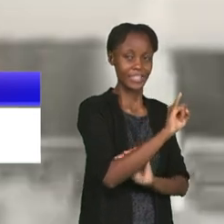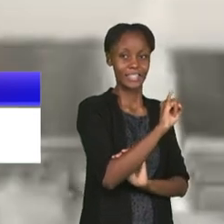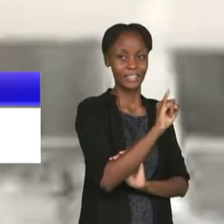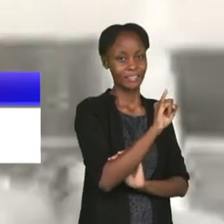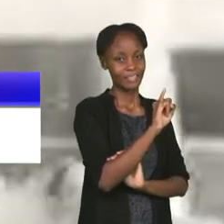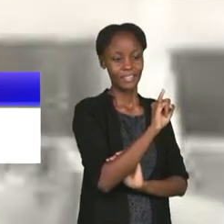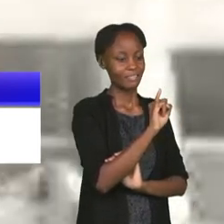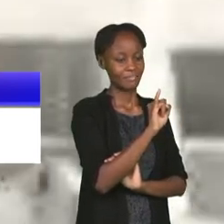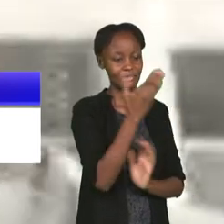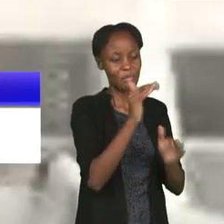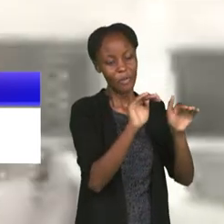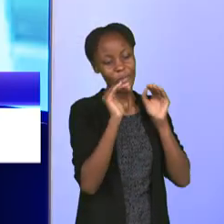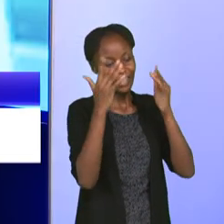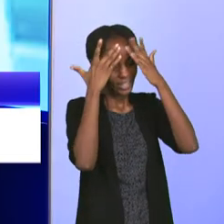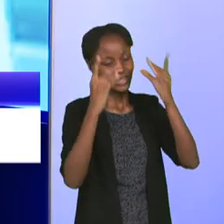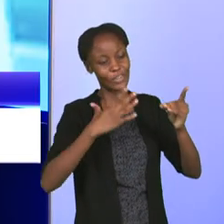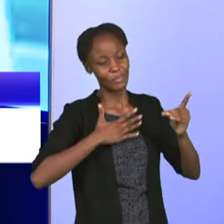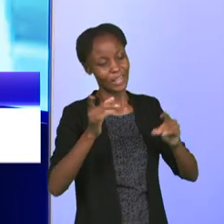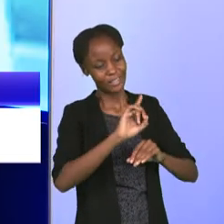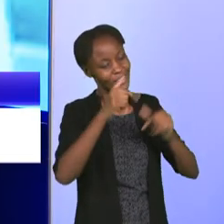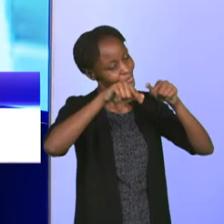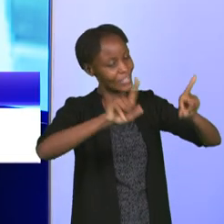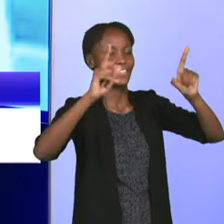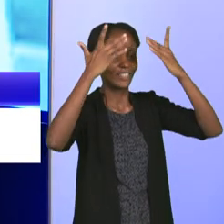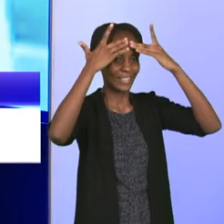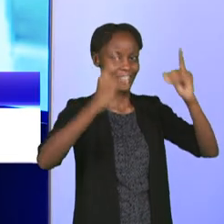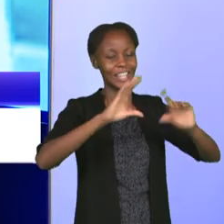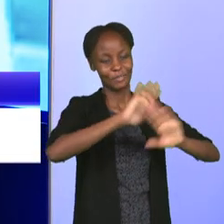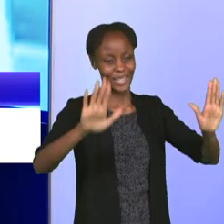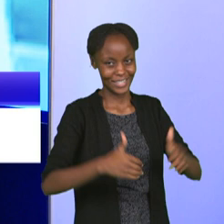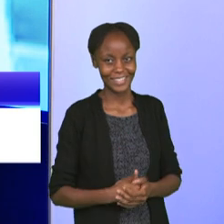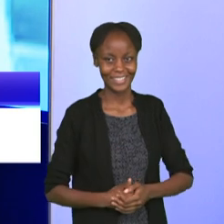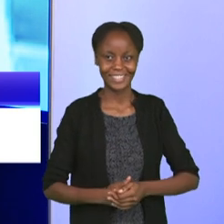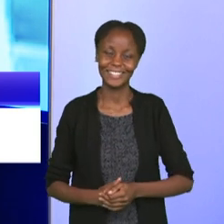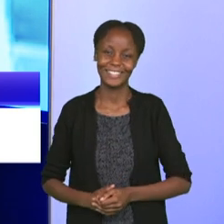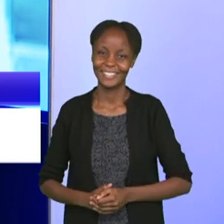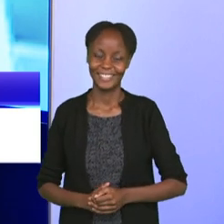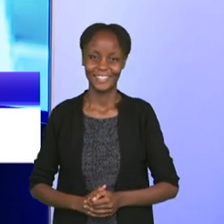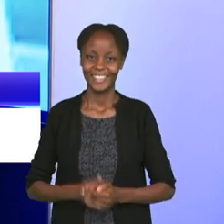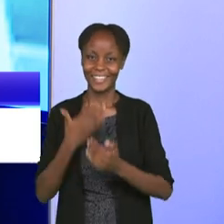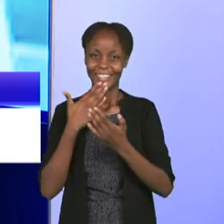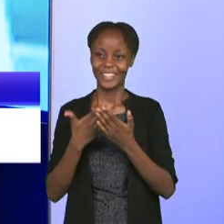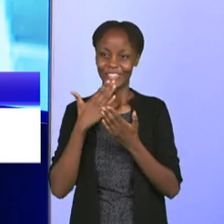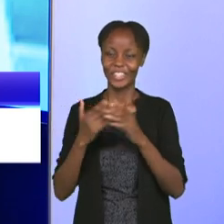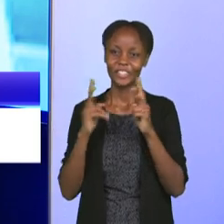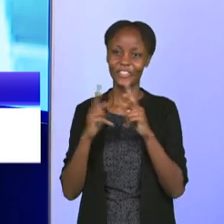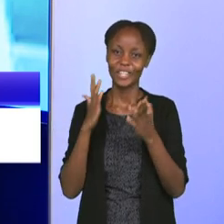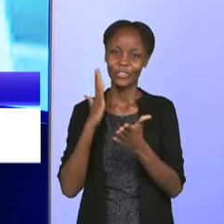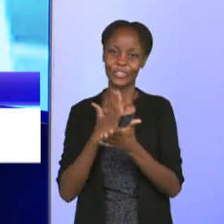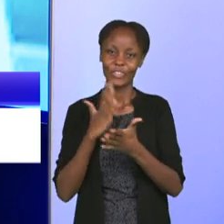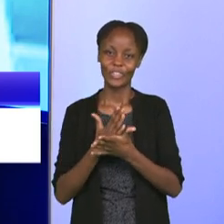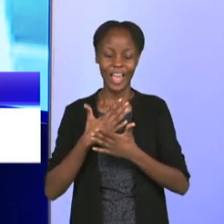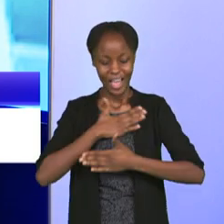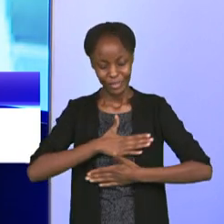my decision, you know. They will decide. Thank you so much, Coach, for talking to us. We really appreciate your time.